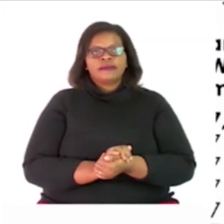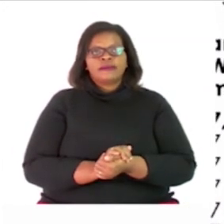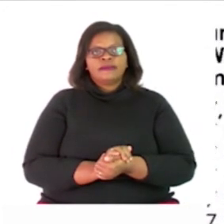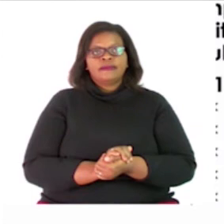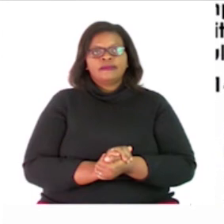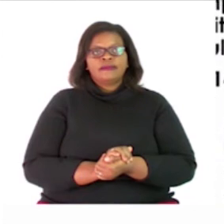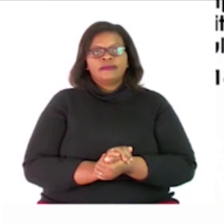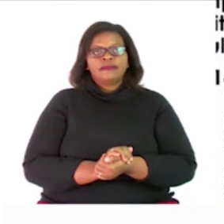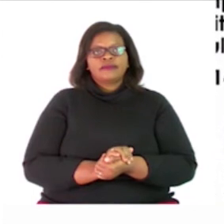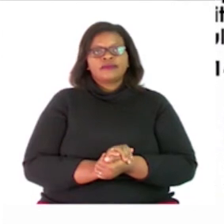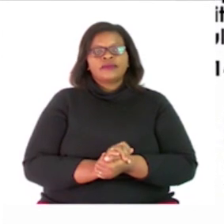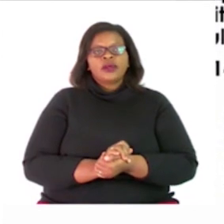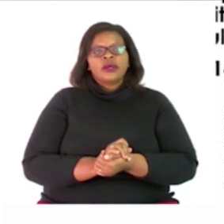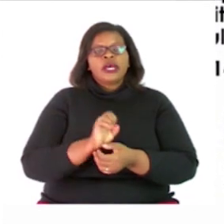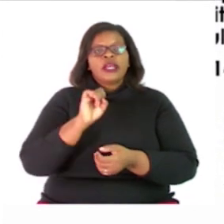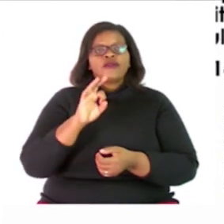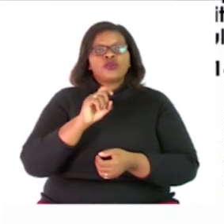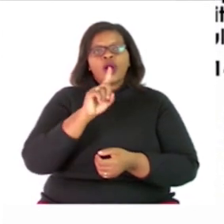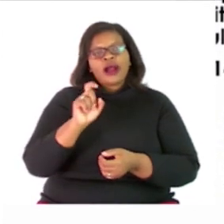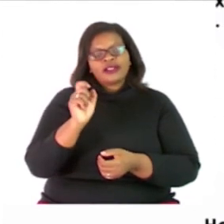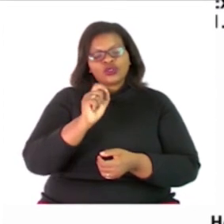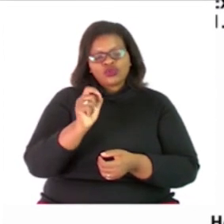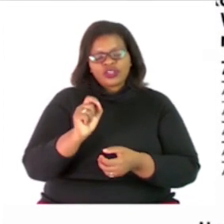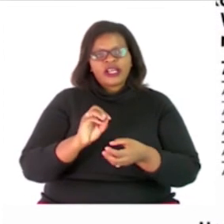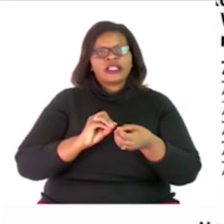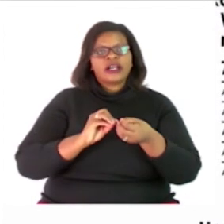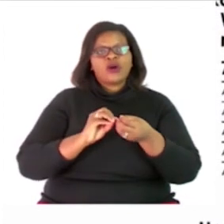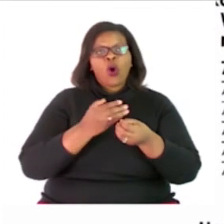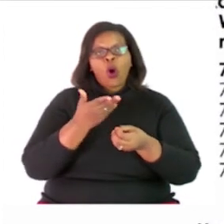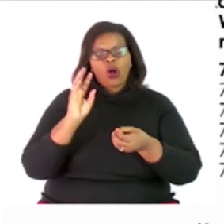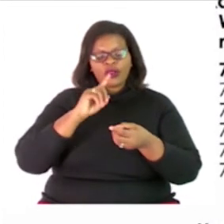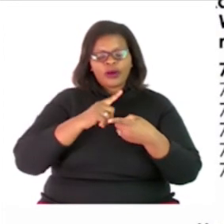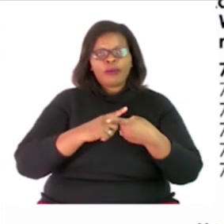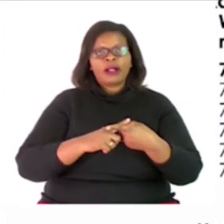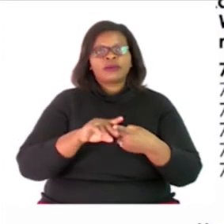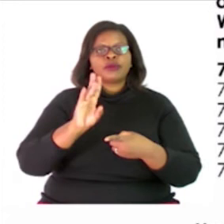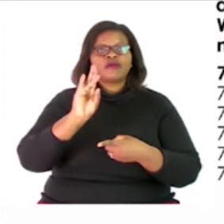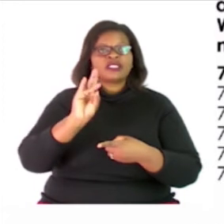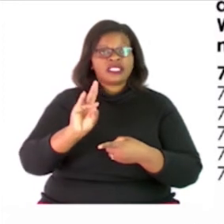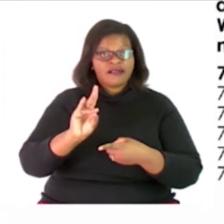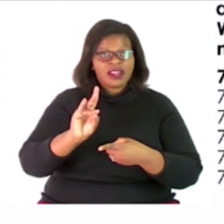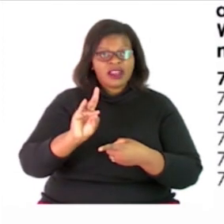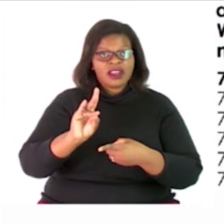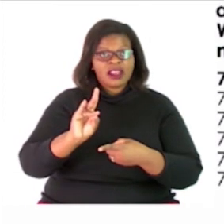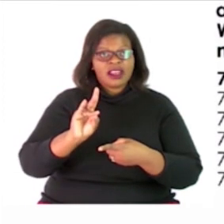if you are asked to write down all the multiples of 7